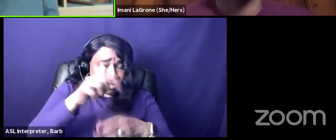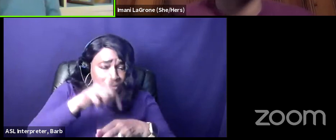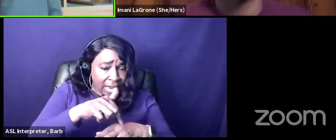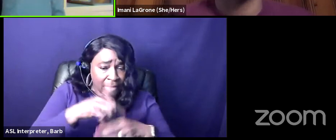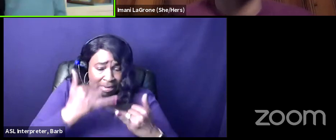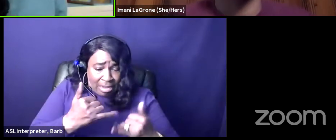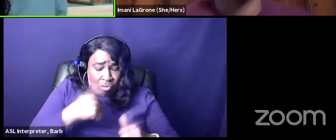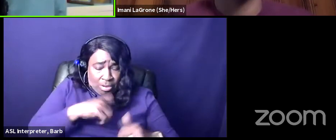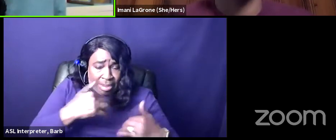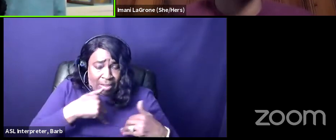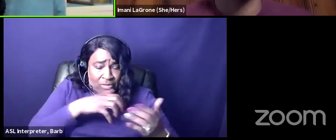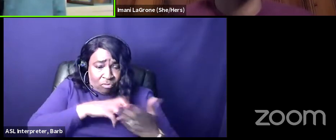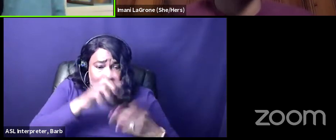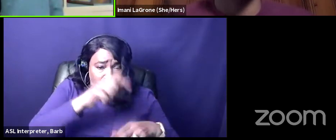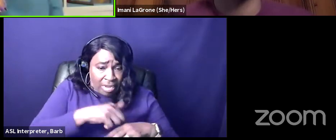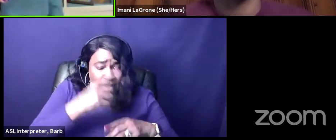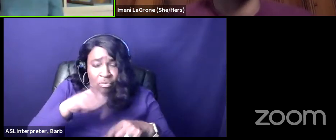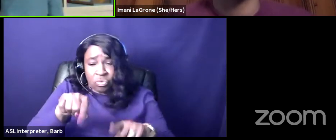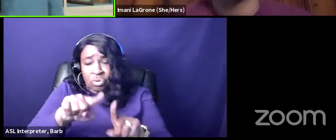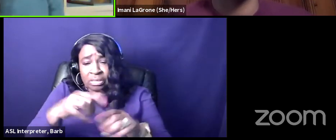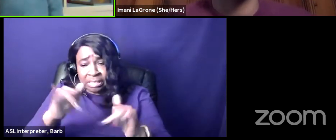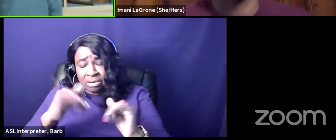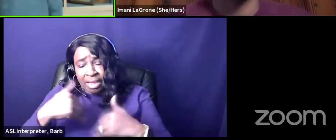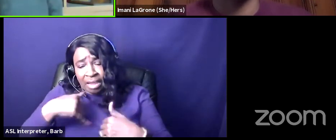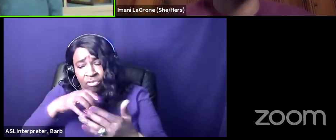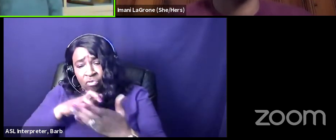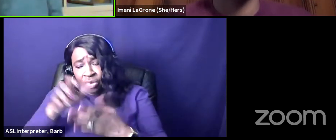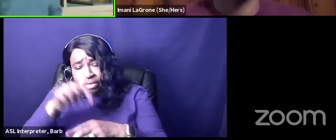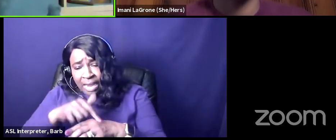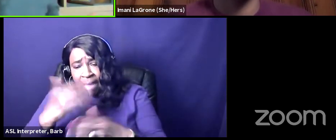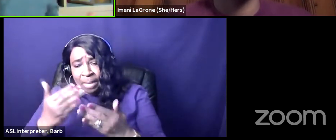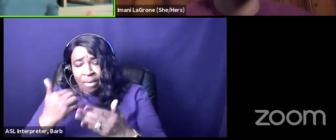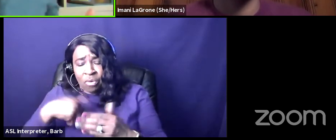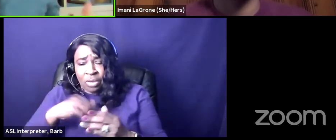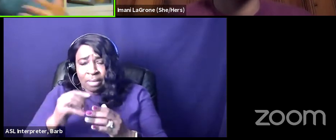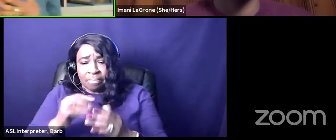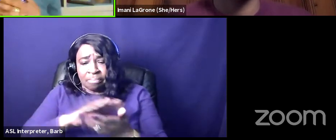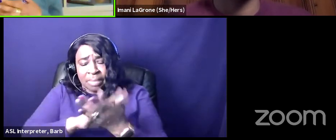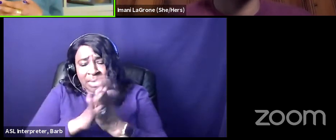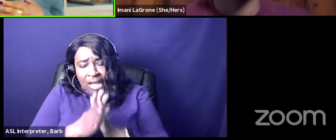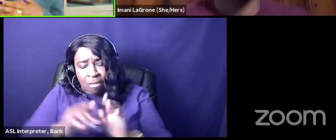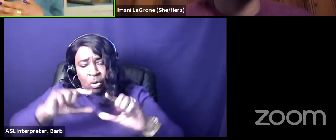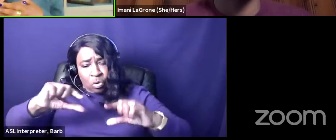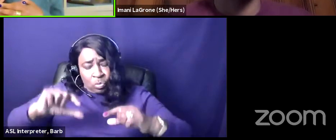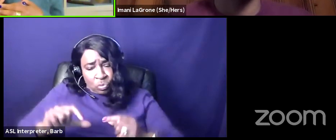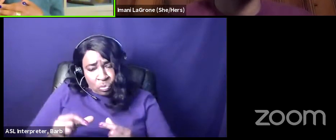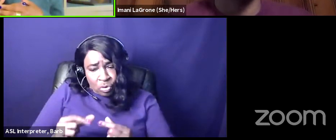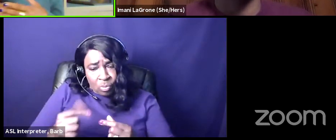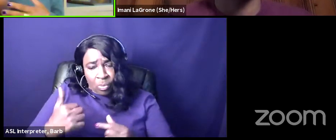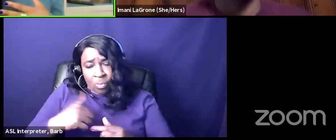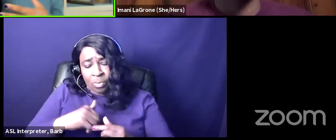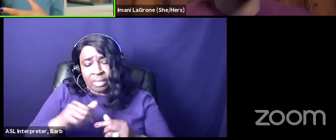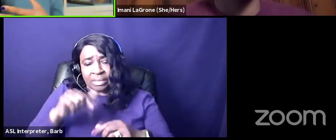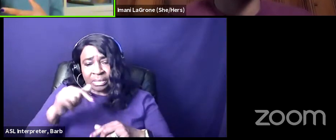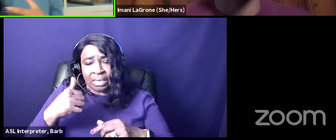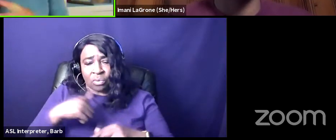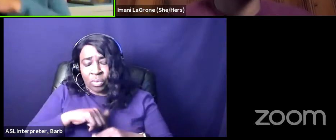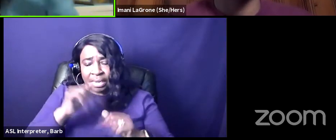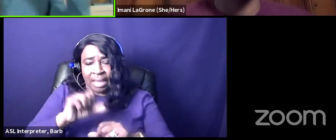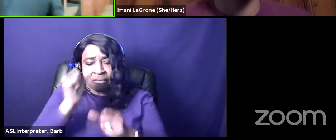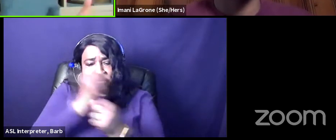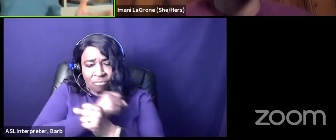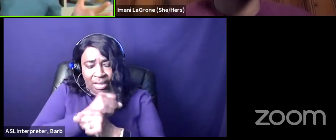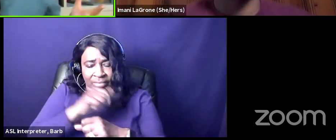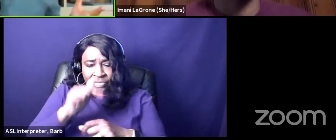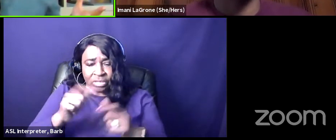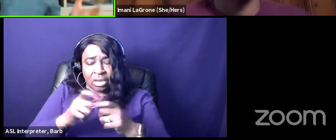like you guys are still having a rough go of things so maybe if we like team up it could be some sort of unified effort so we can fight this